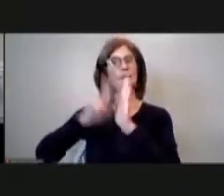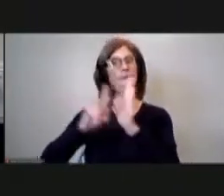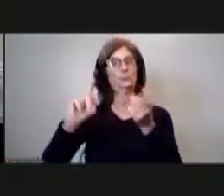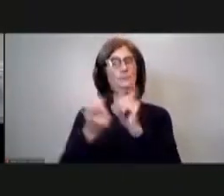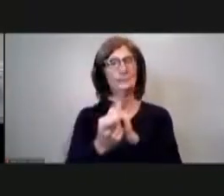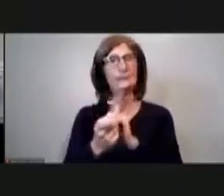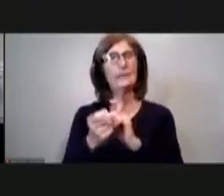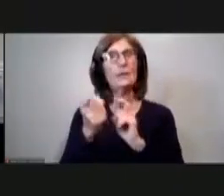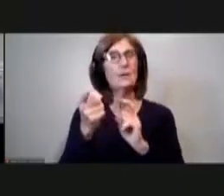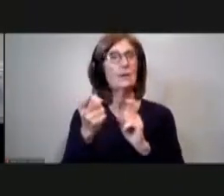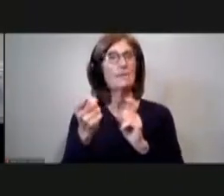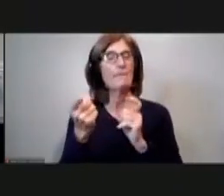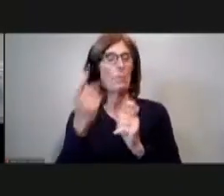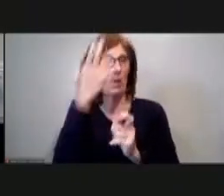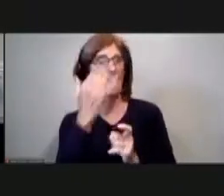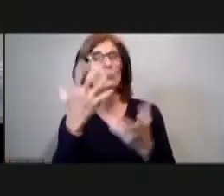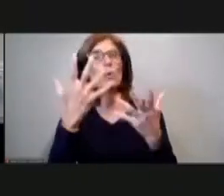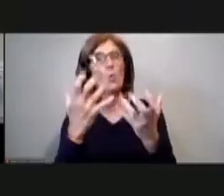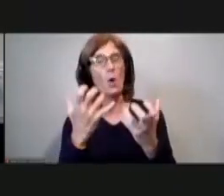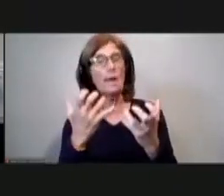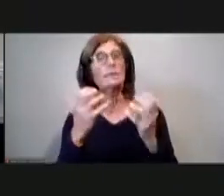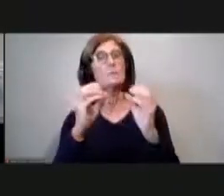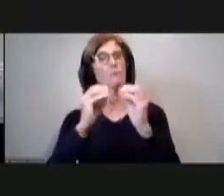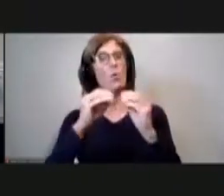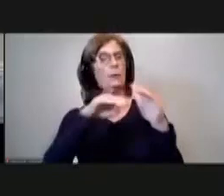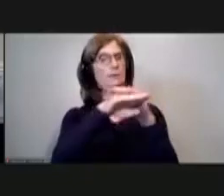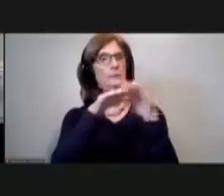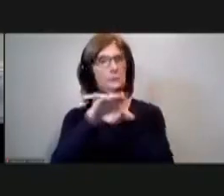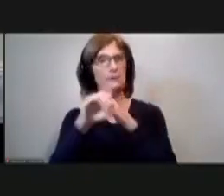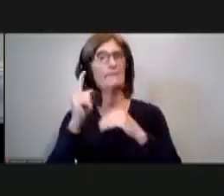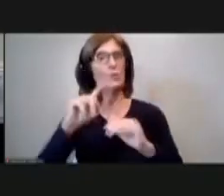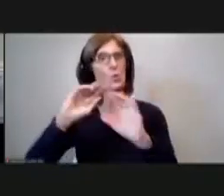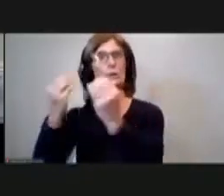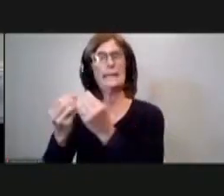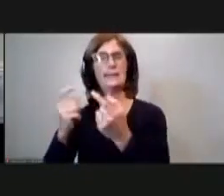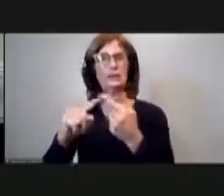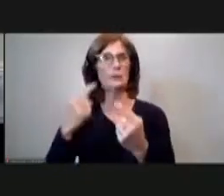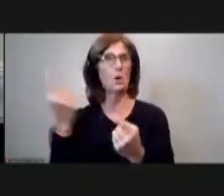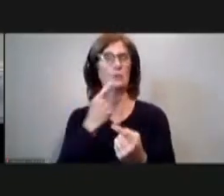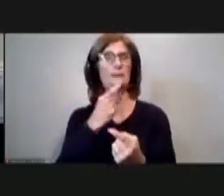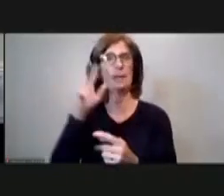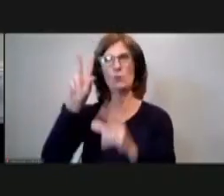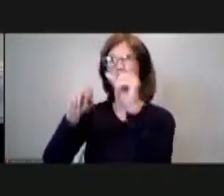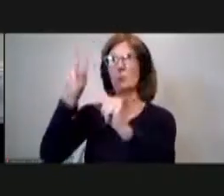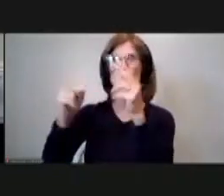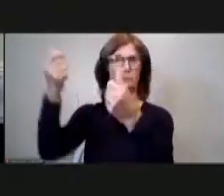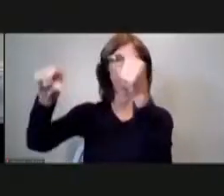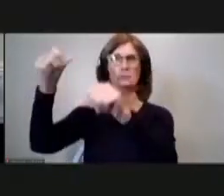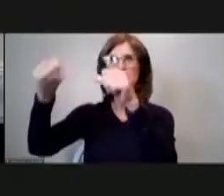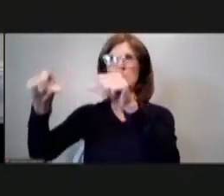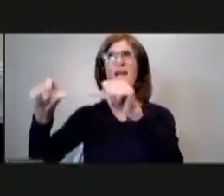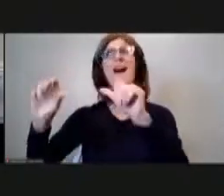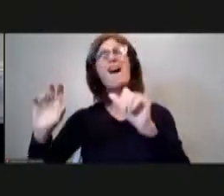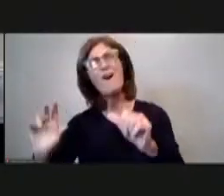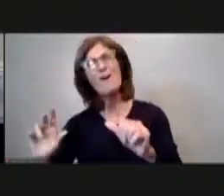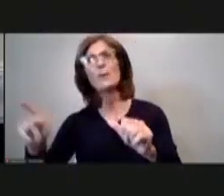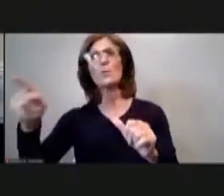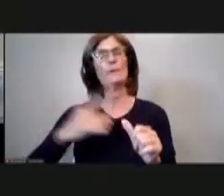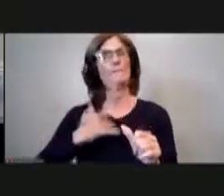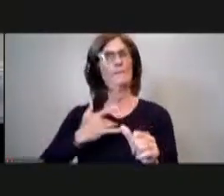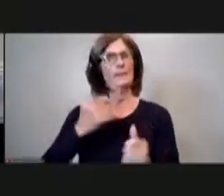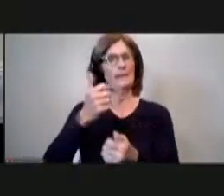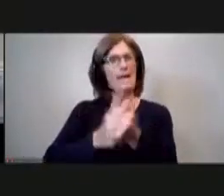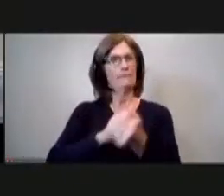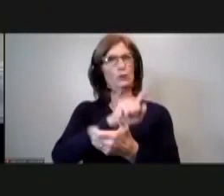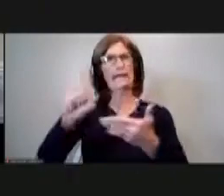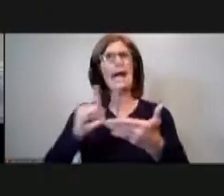create more access for organizations that we were turning away um because we feel that you know every single hour of